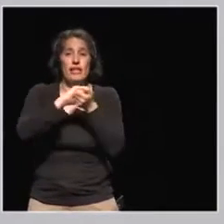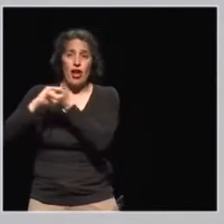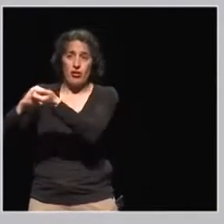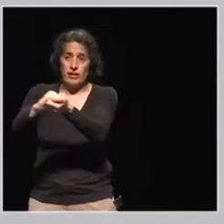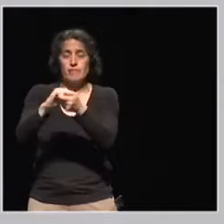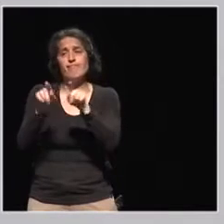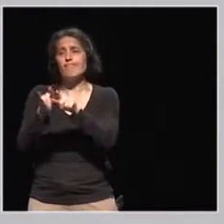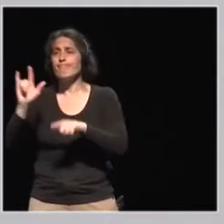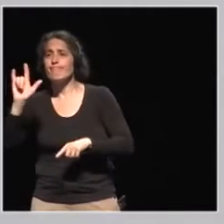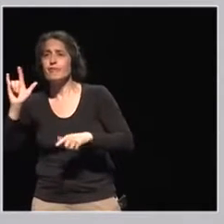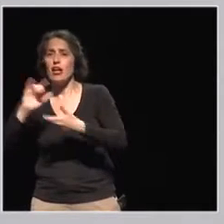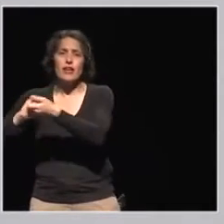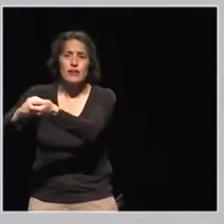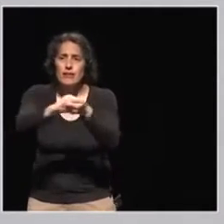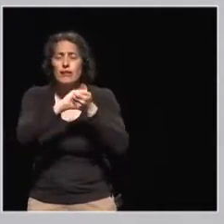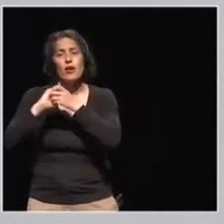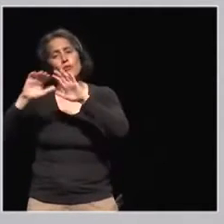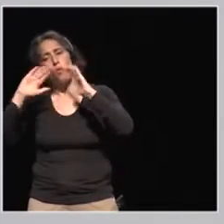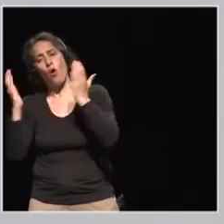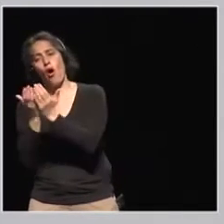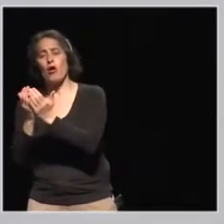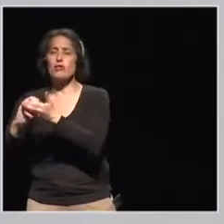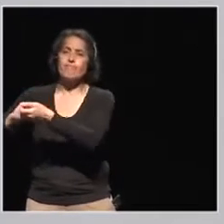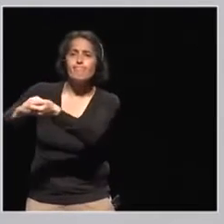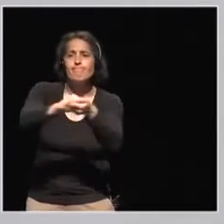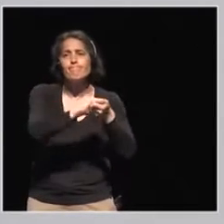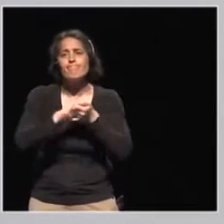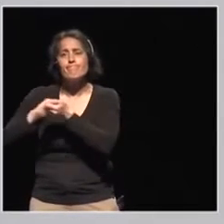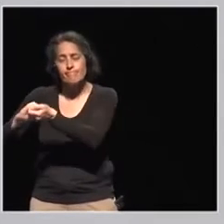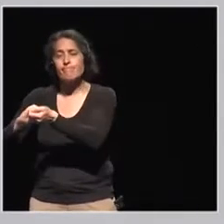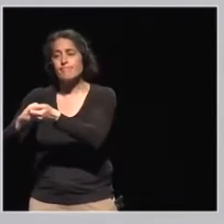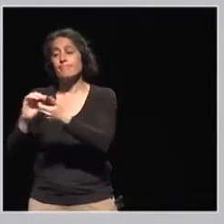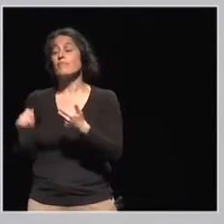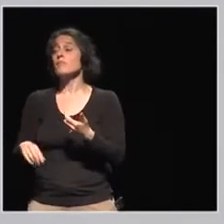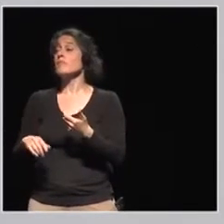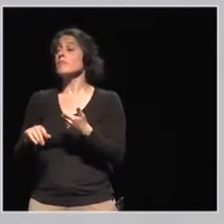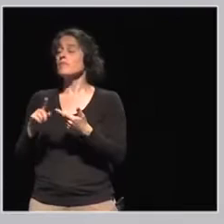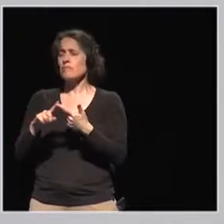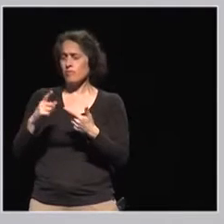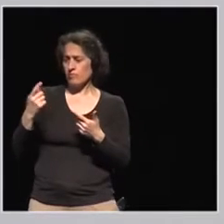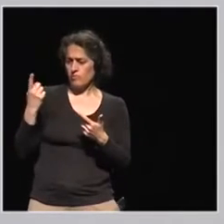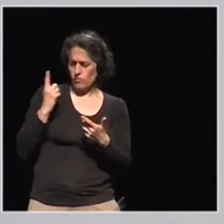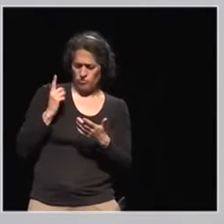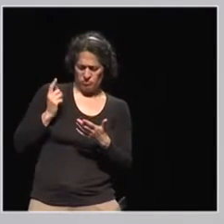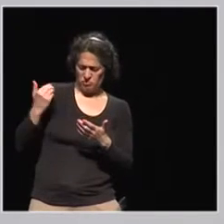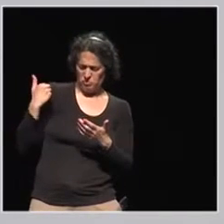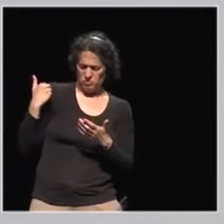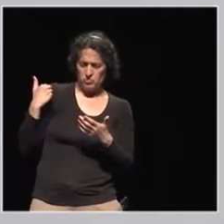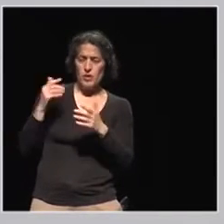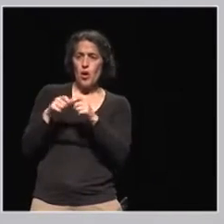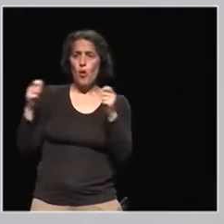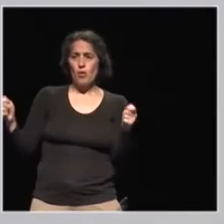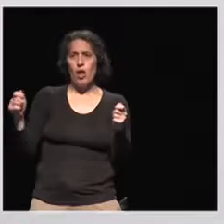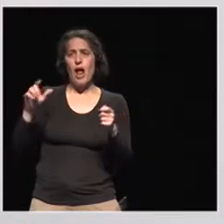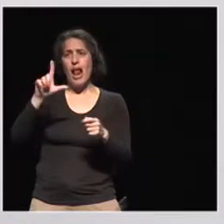global citizenship. The other day, a new lifestyle magazine was released in my